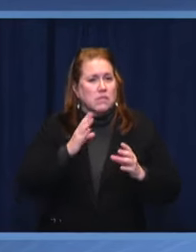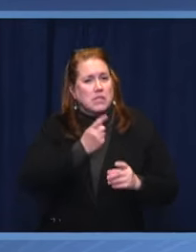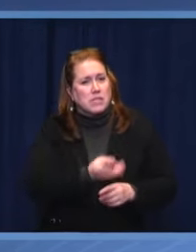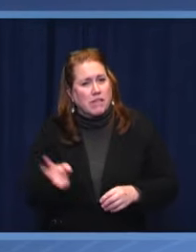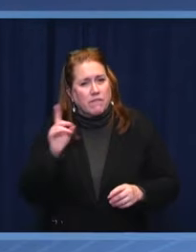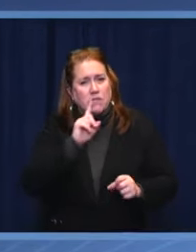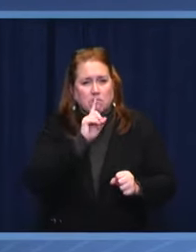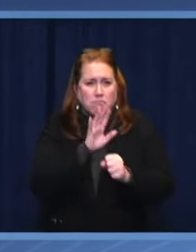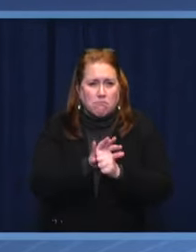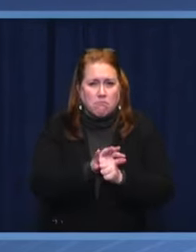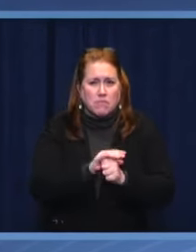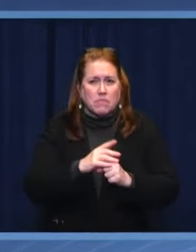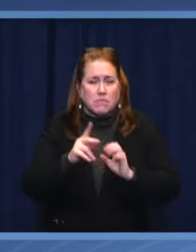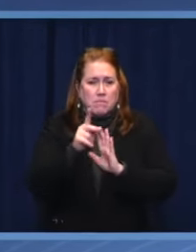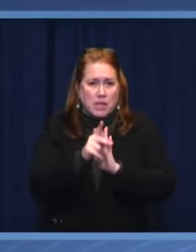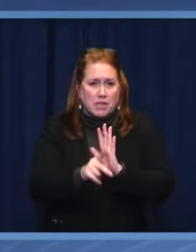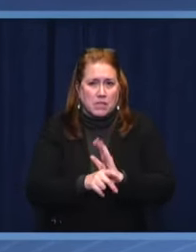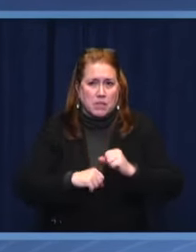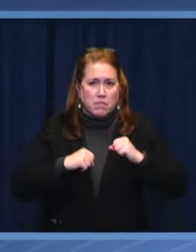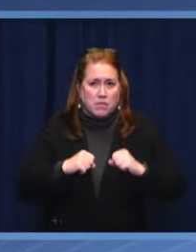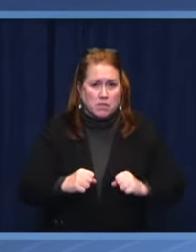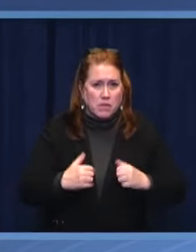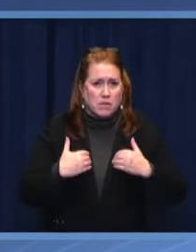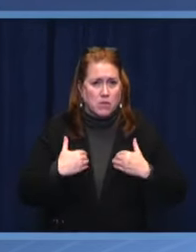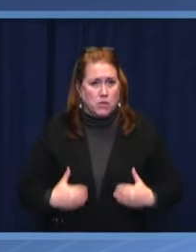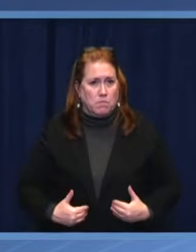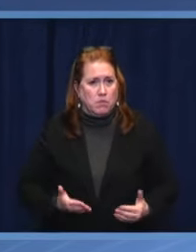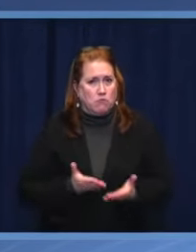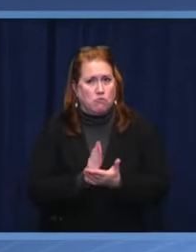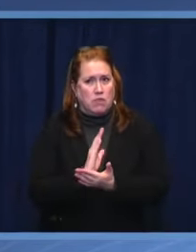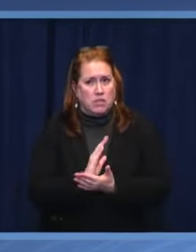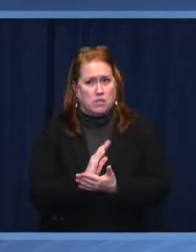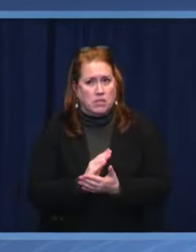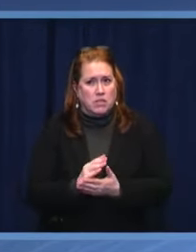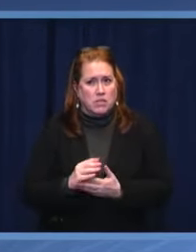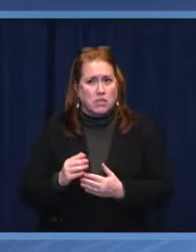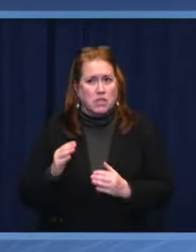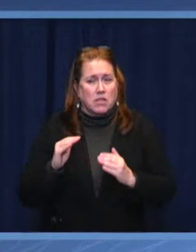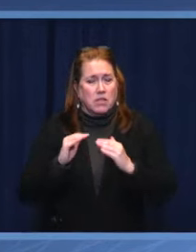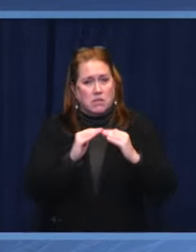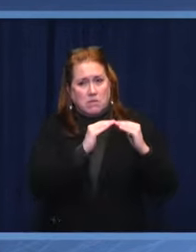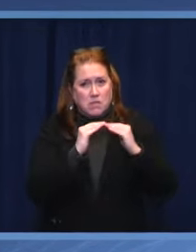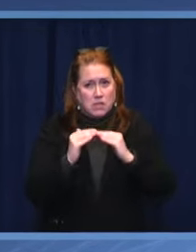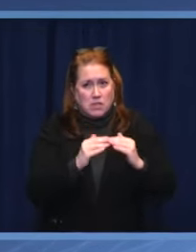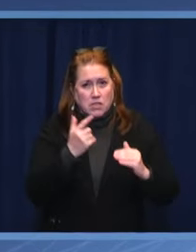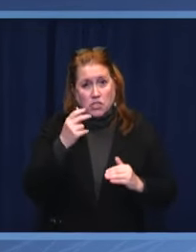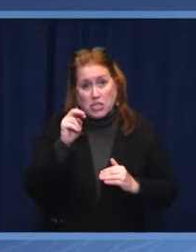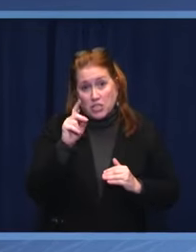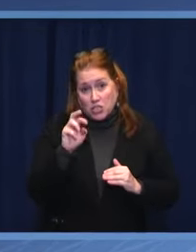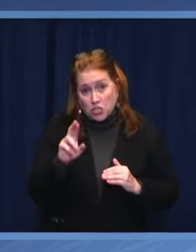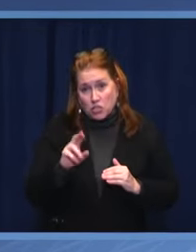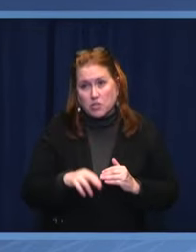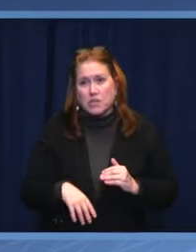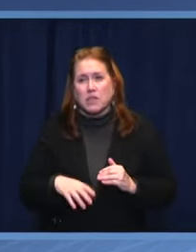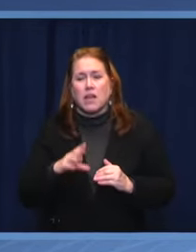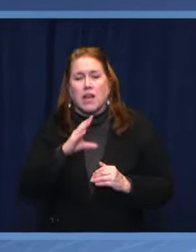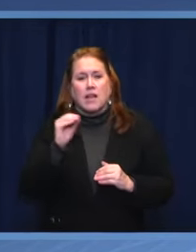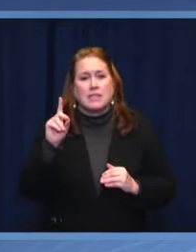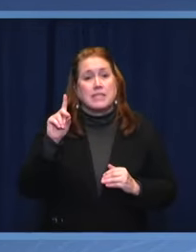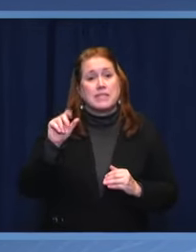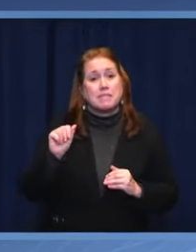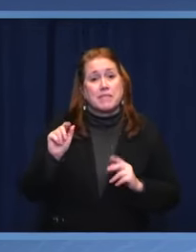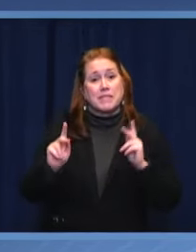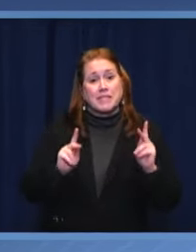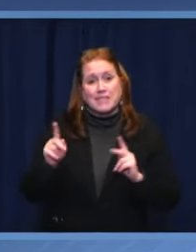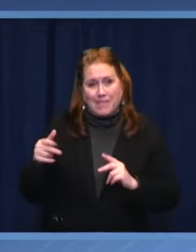protection of human rights, gender equity, attention to persons with disabilities, as